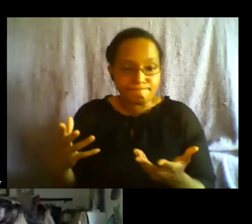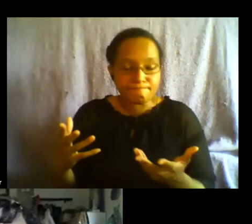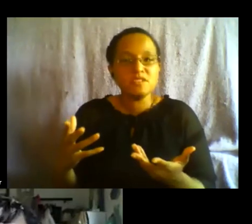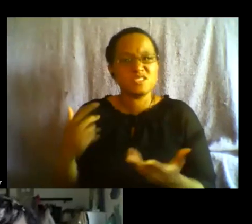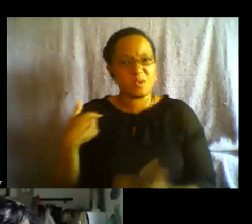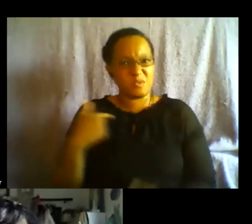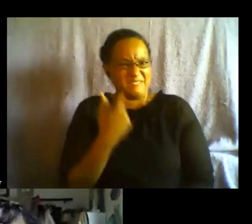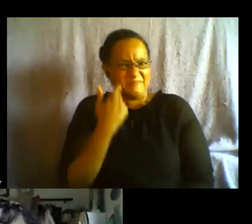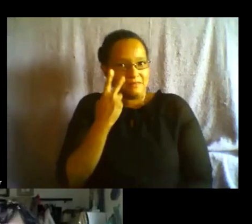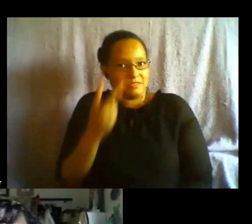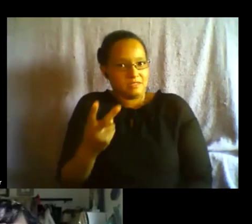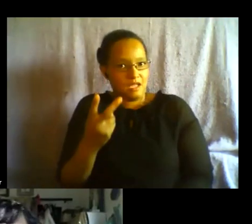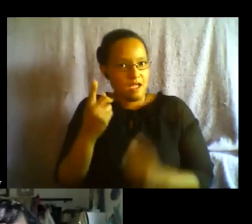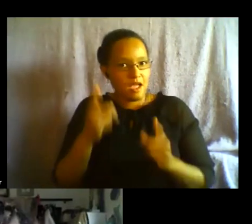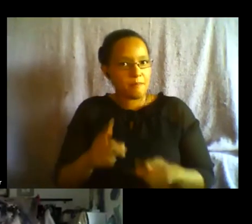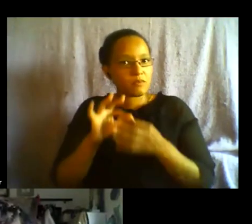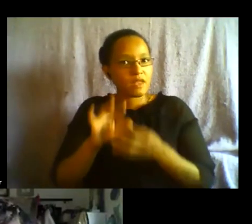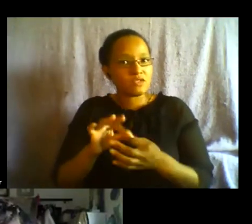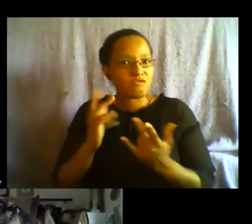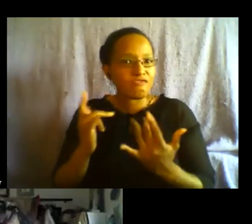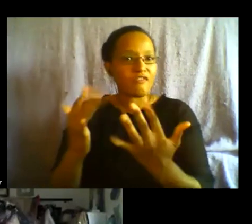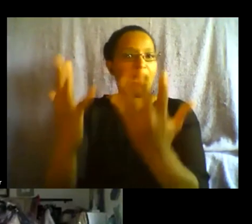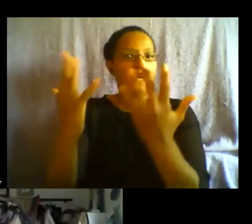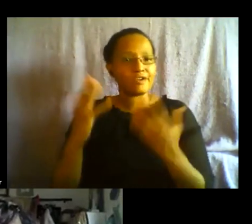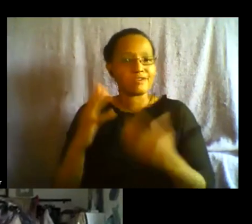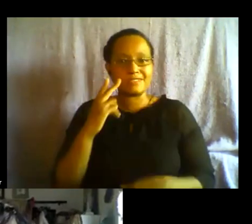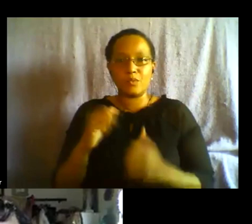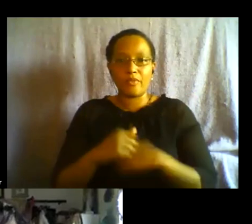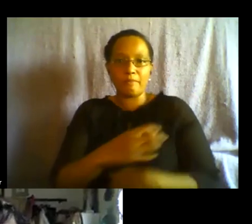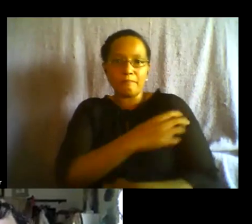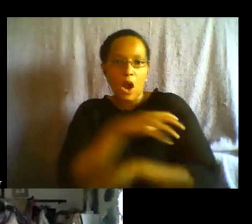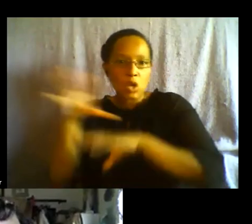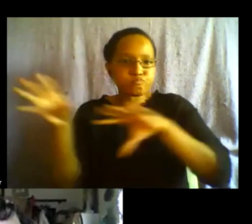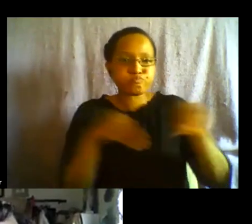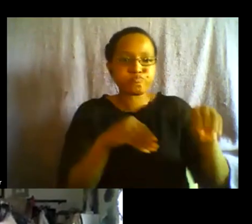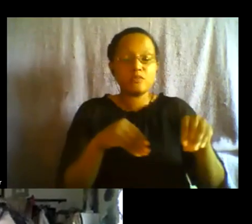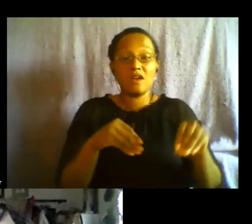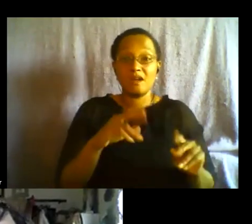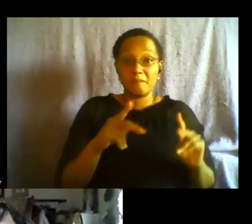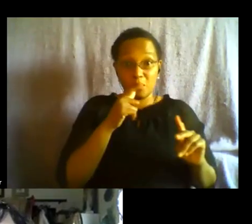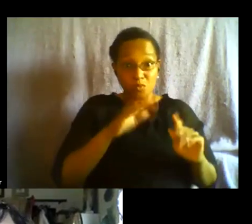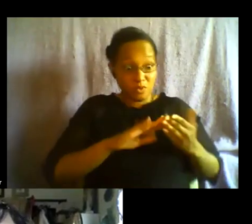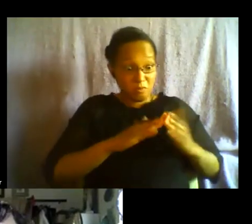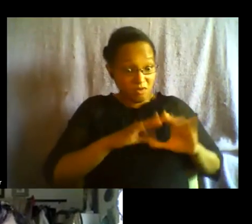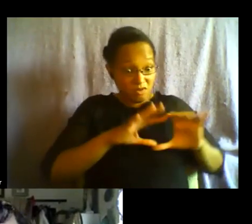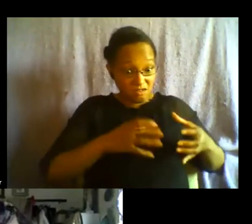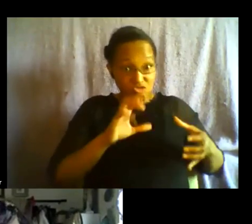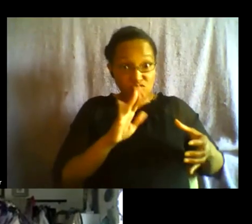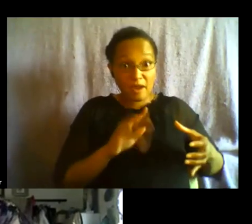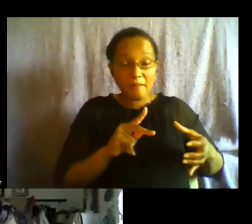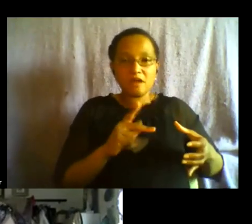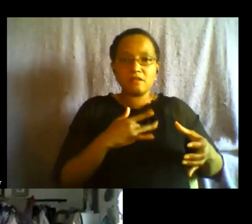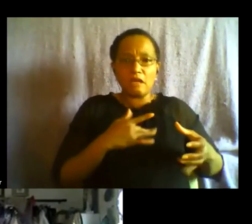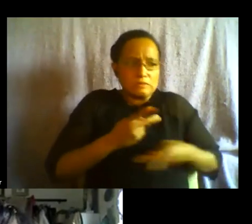recent times with the fires and with power outages and you know it's crips who have to take care of each other and so it feels